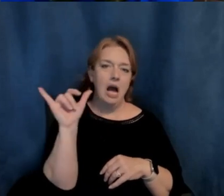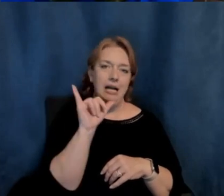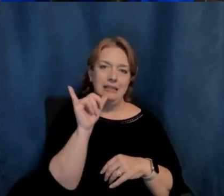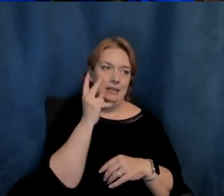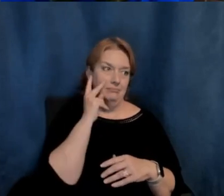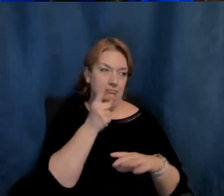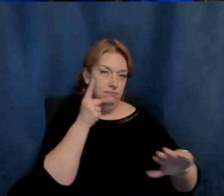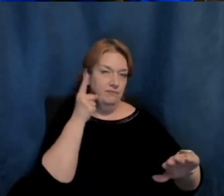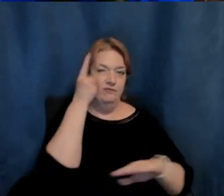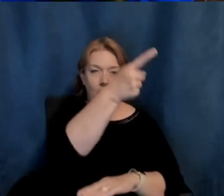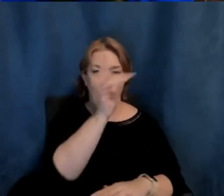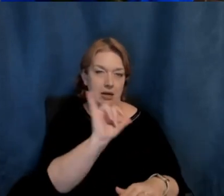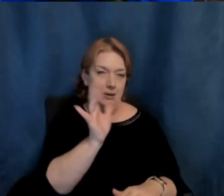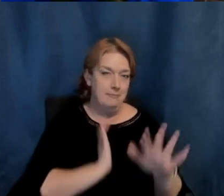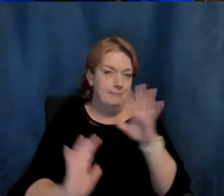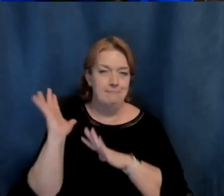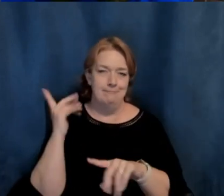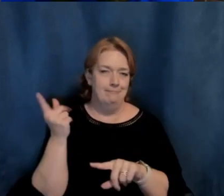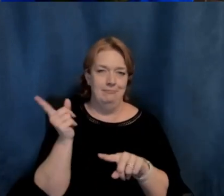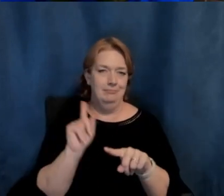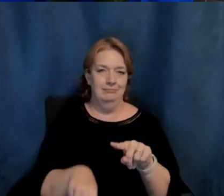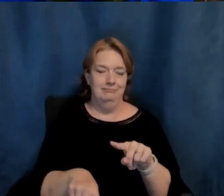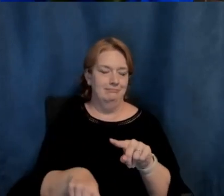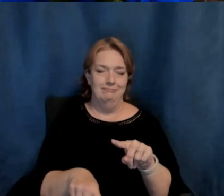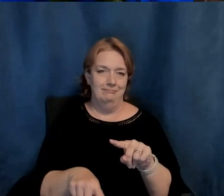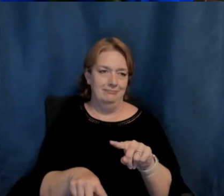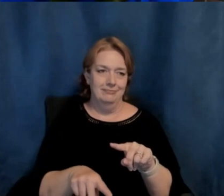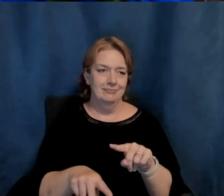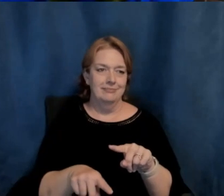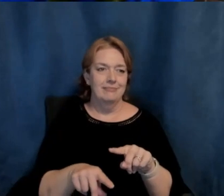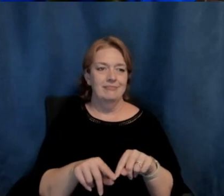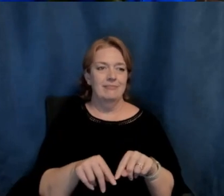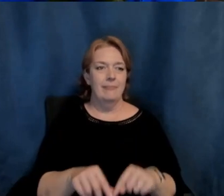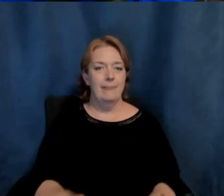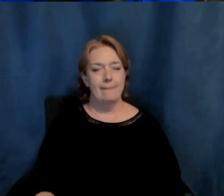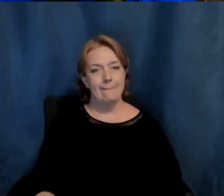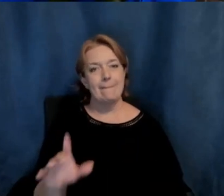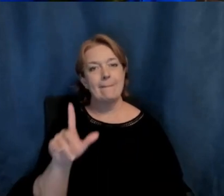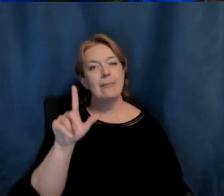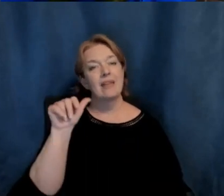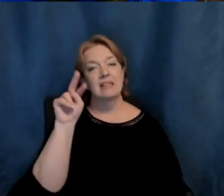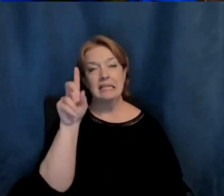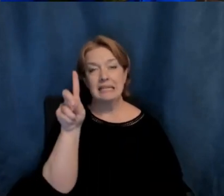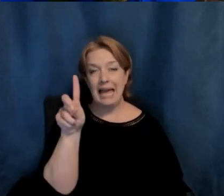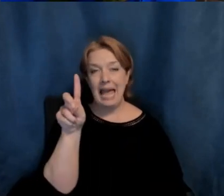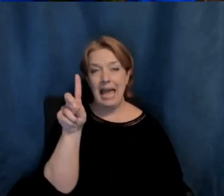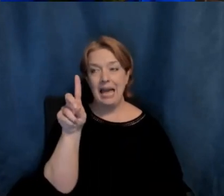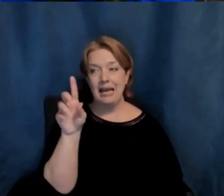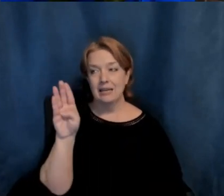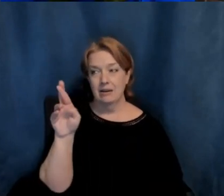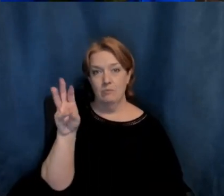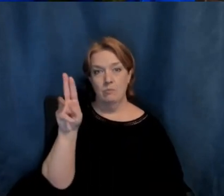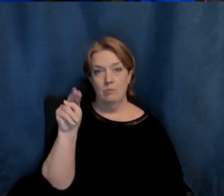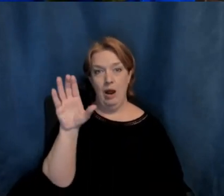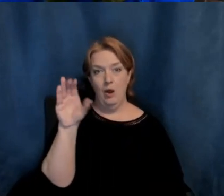that Steele had during his time. Again, the land in Brown County was over